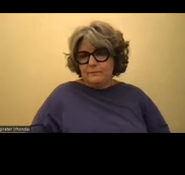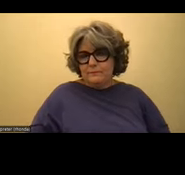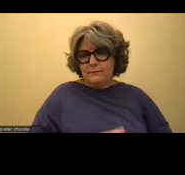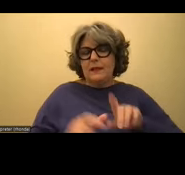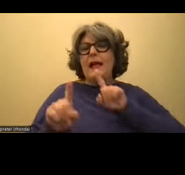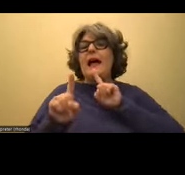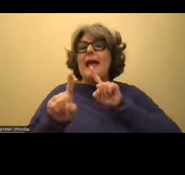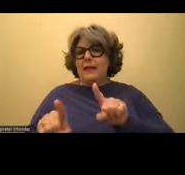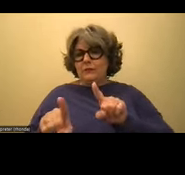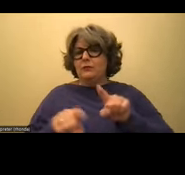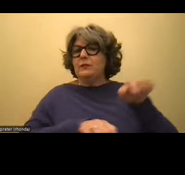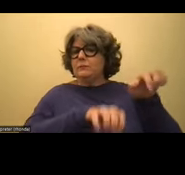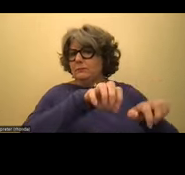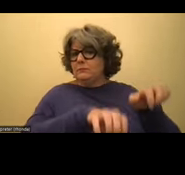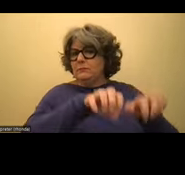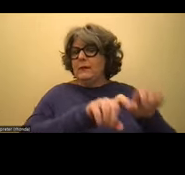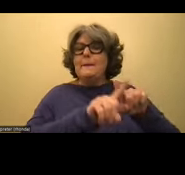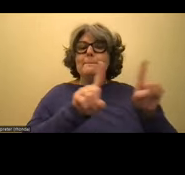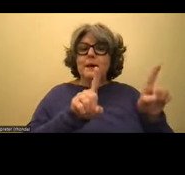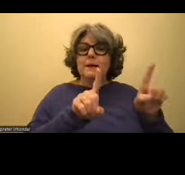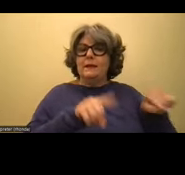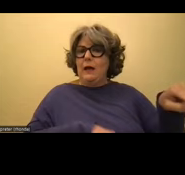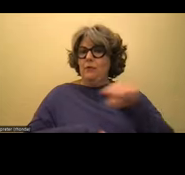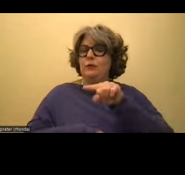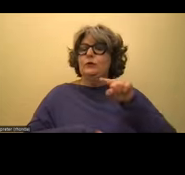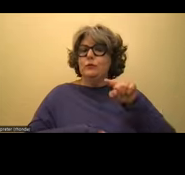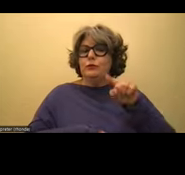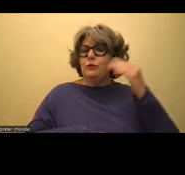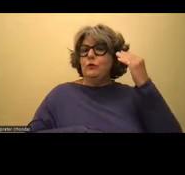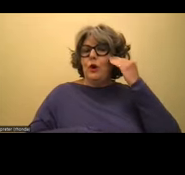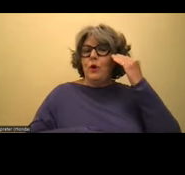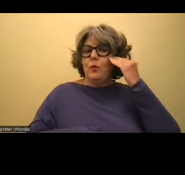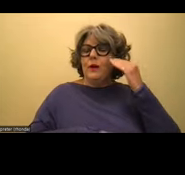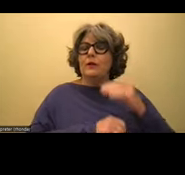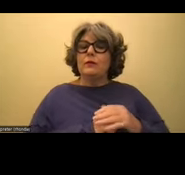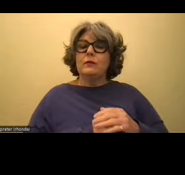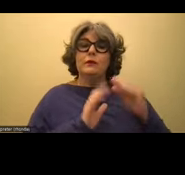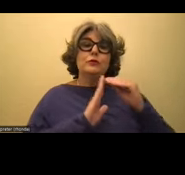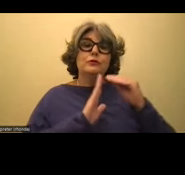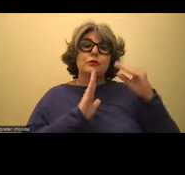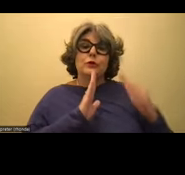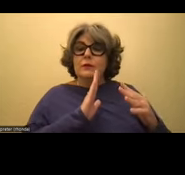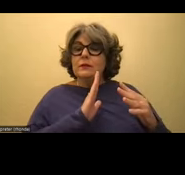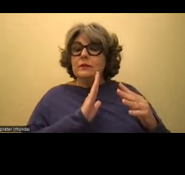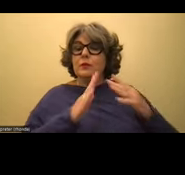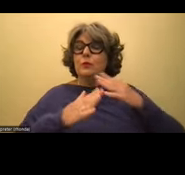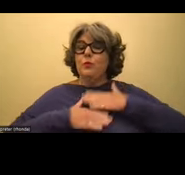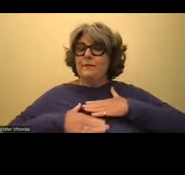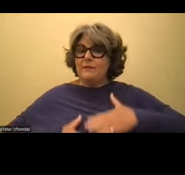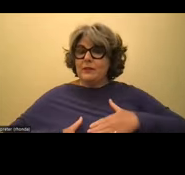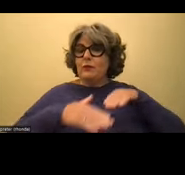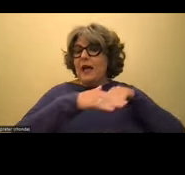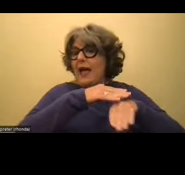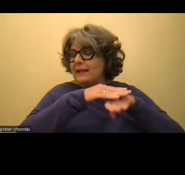it in the Q&A, but I just wanna make sure that everybody is aware that students with physical access,